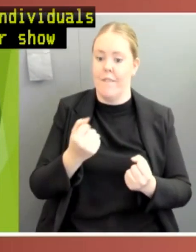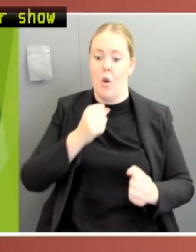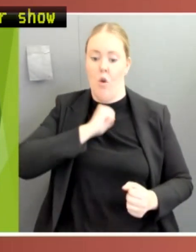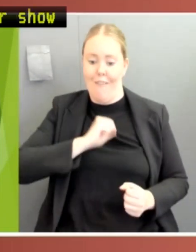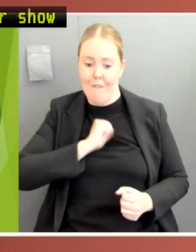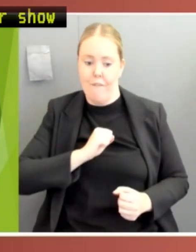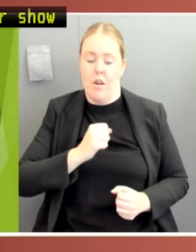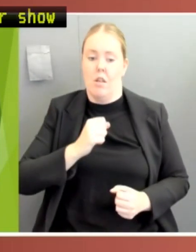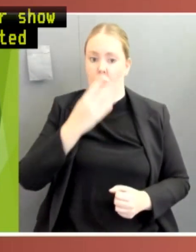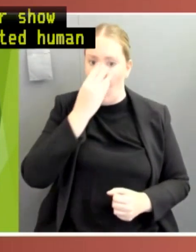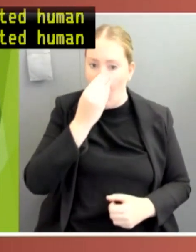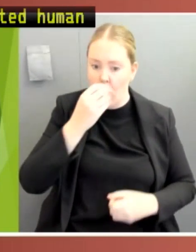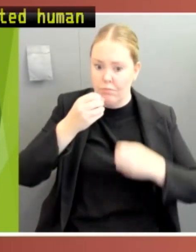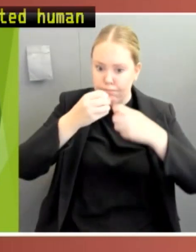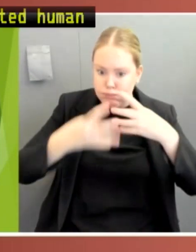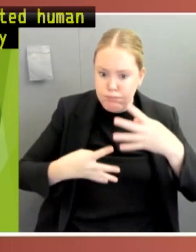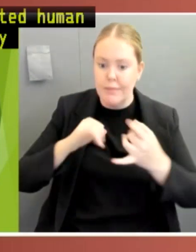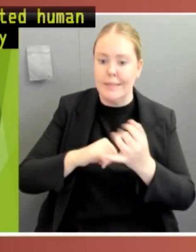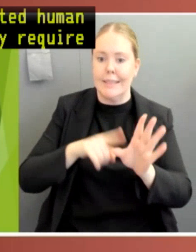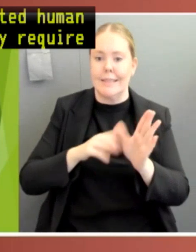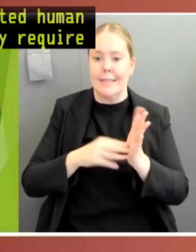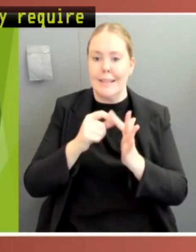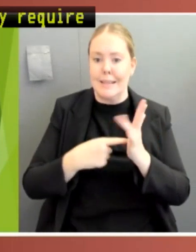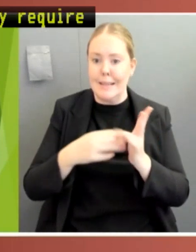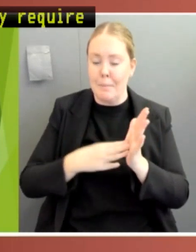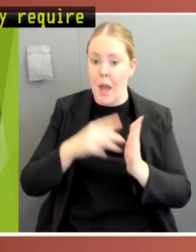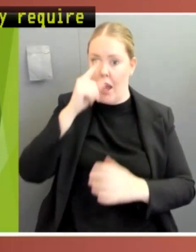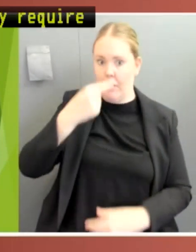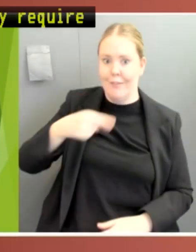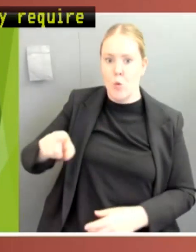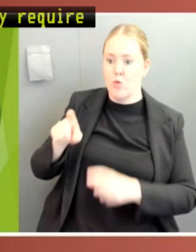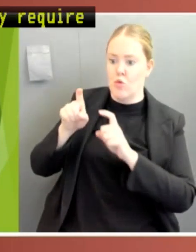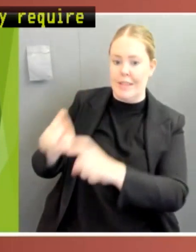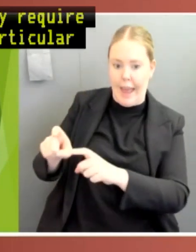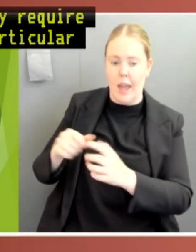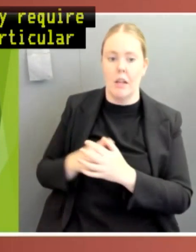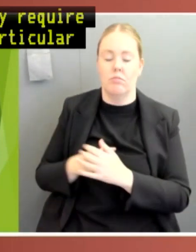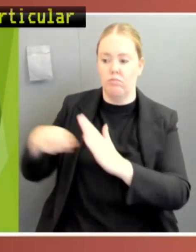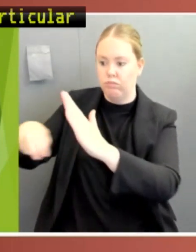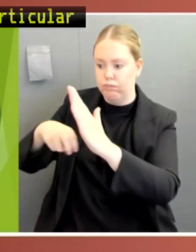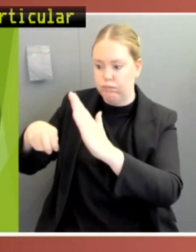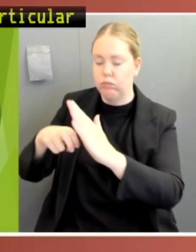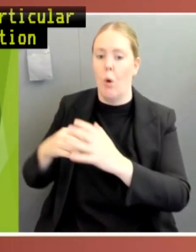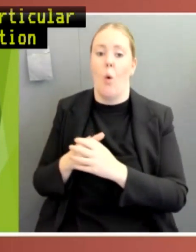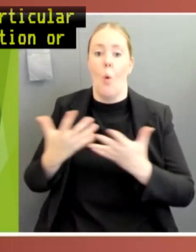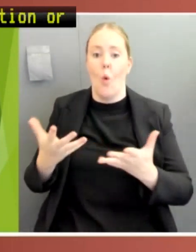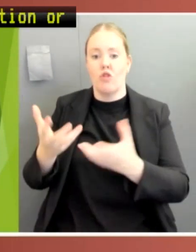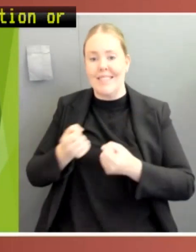a person to remain in a particular place, undergo decontamination or examination, and receive a vaccination or medication.